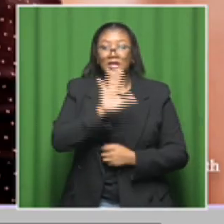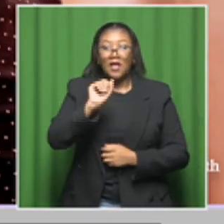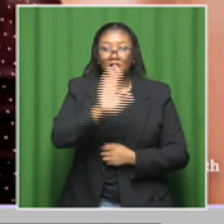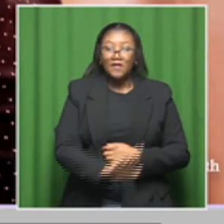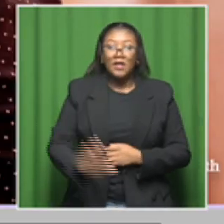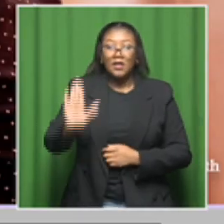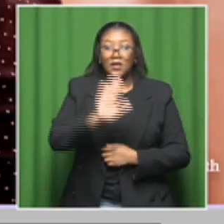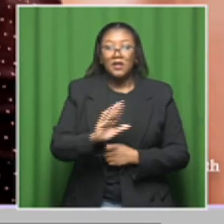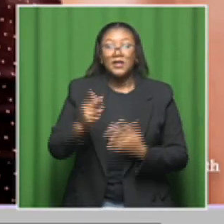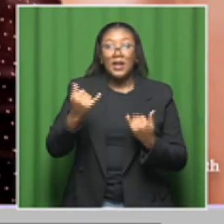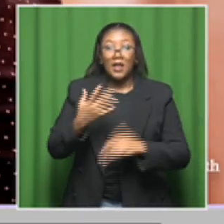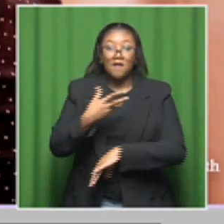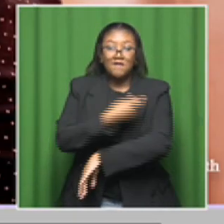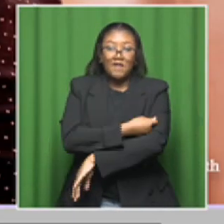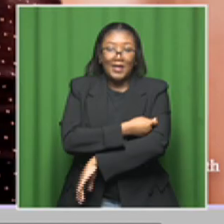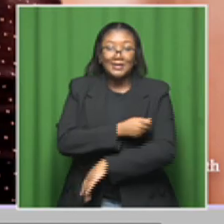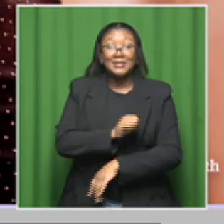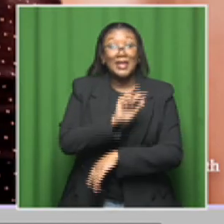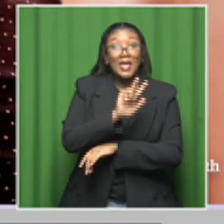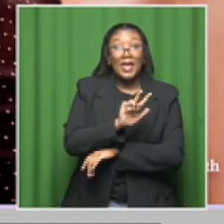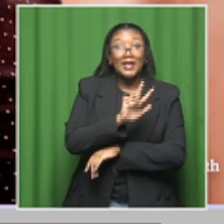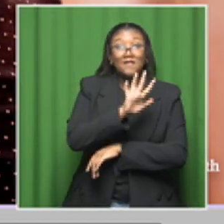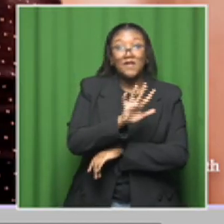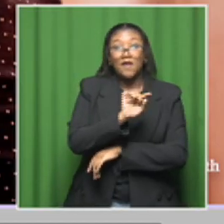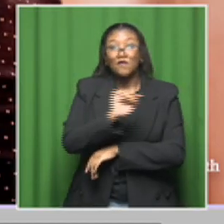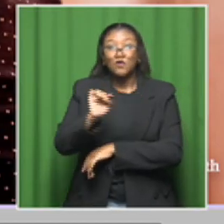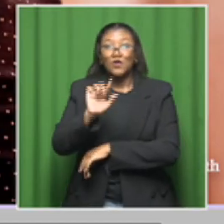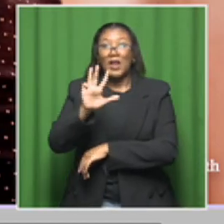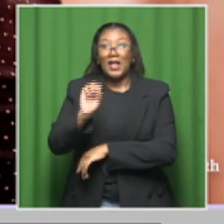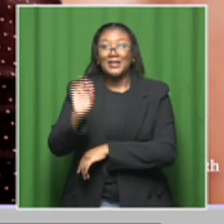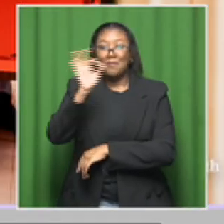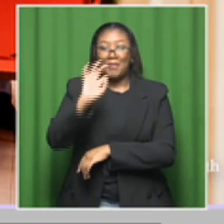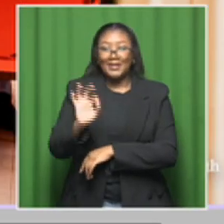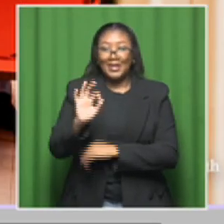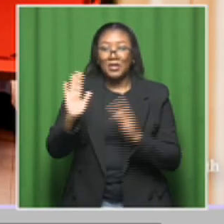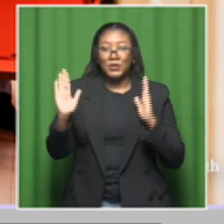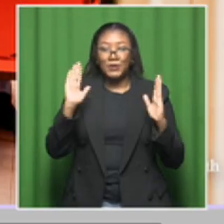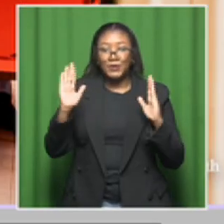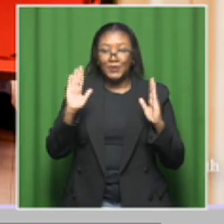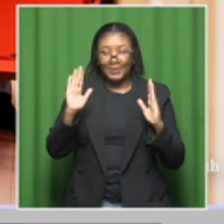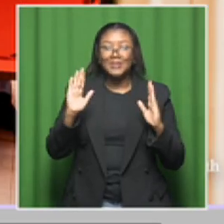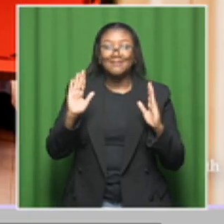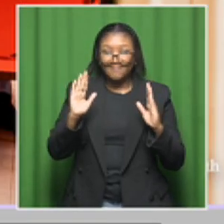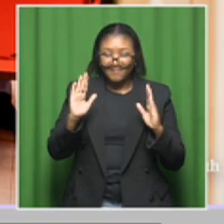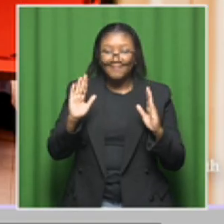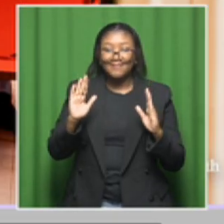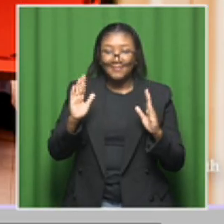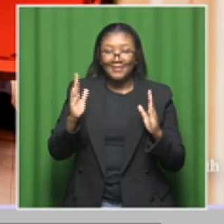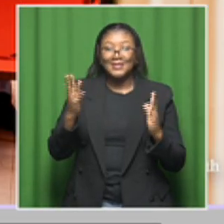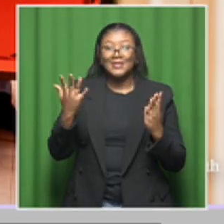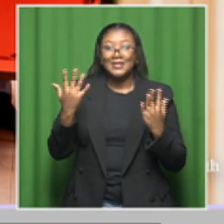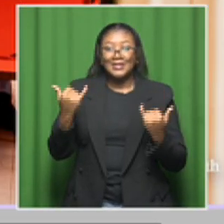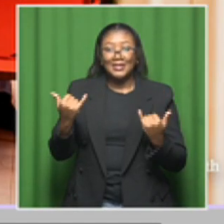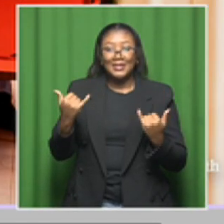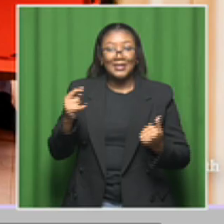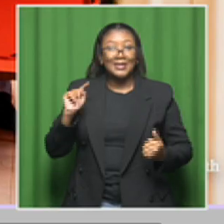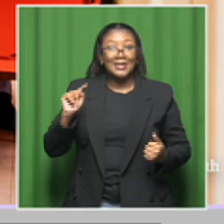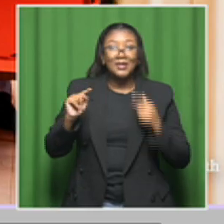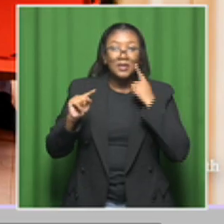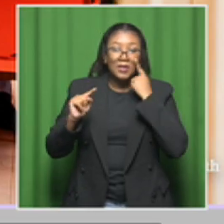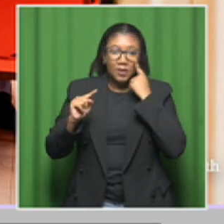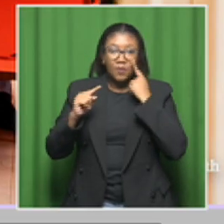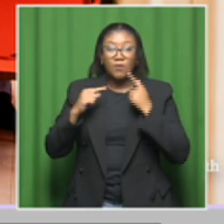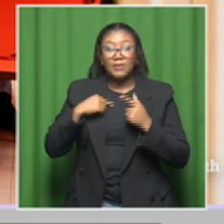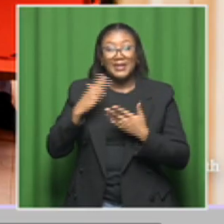% and 90% of those learners. Now, the main reason that we do not, you know, reach the